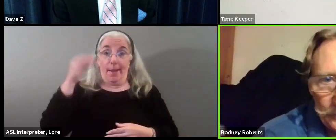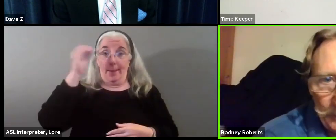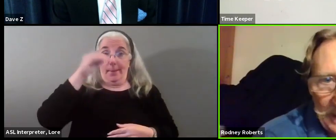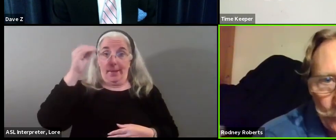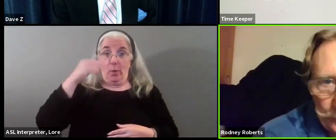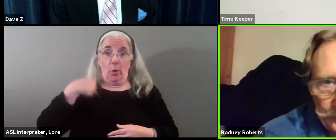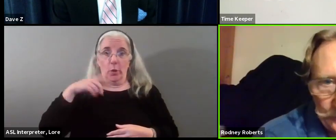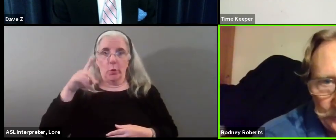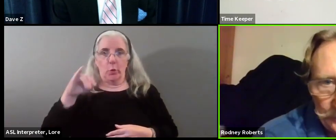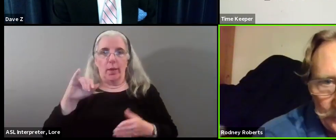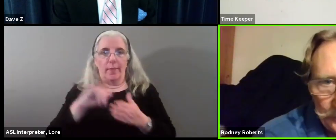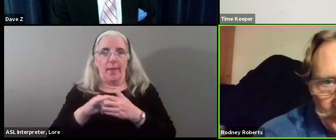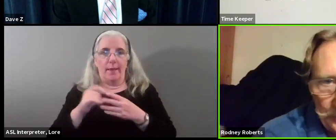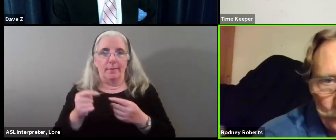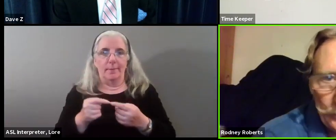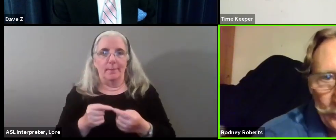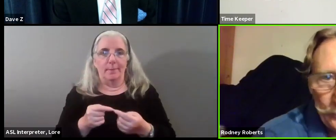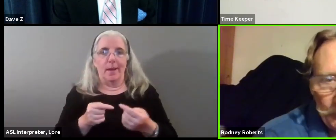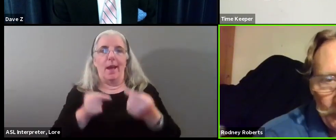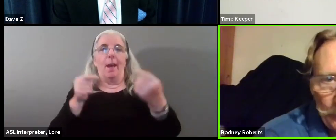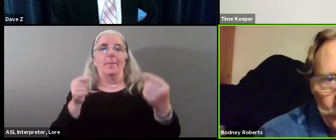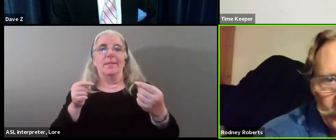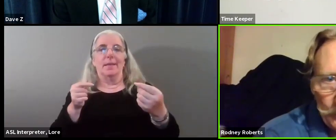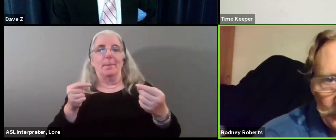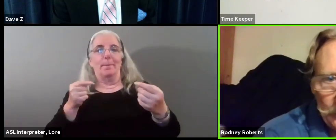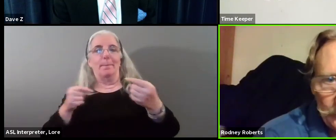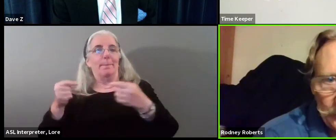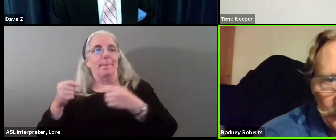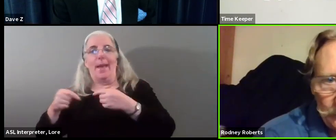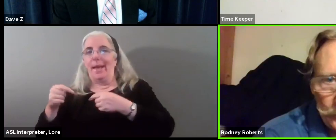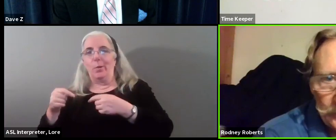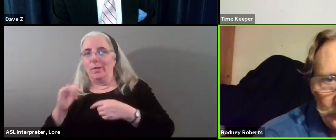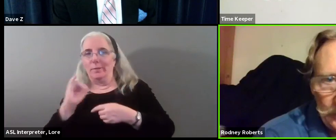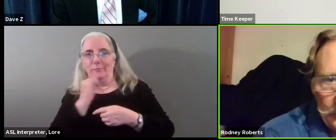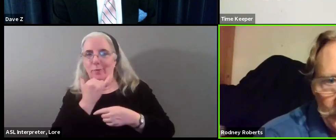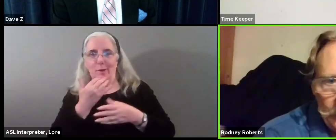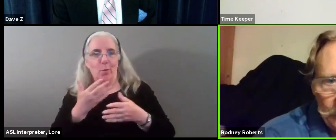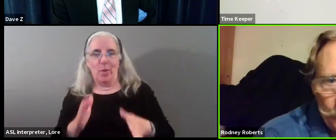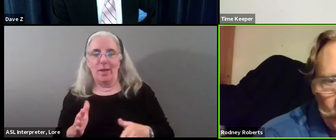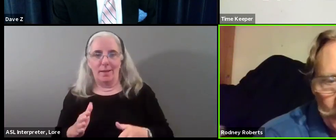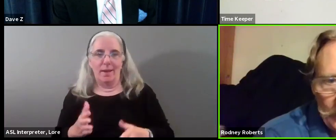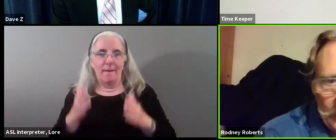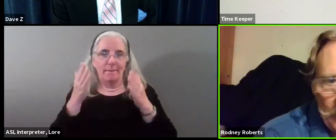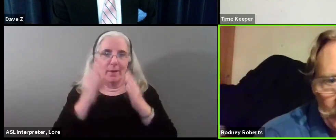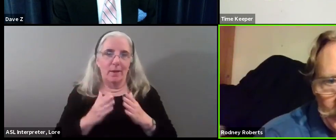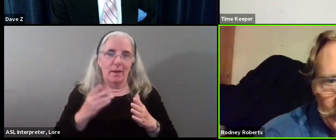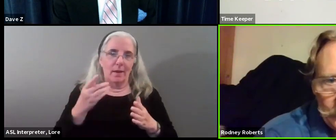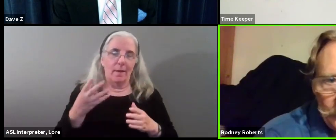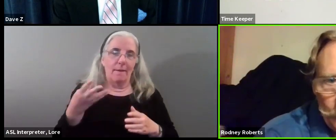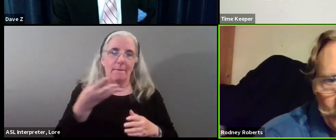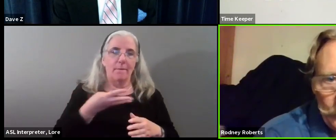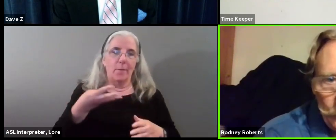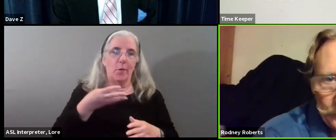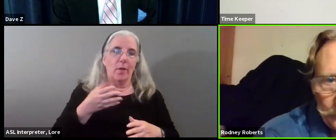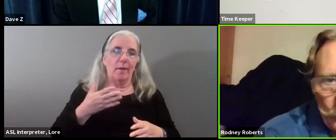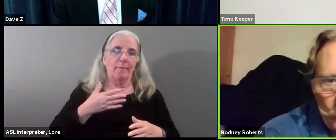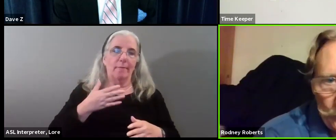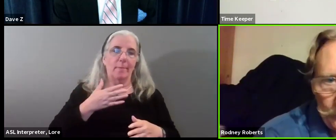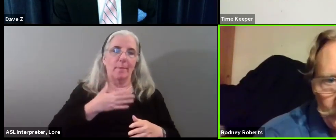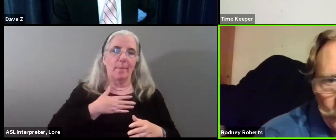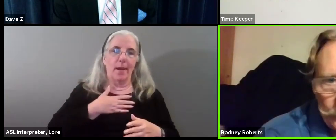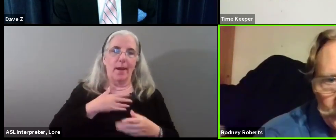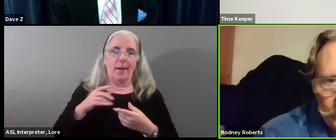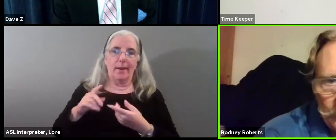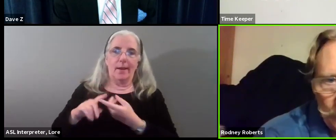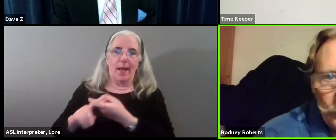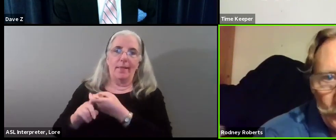we're doing this backwards. And we're doing it backwards because, unfortunately, four of my colleagues refused to vote